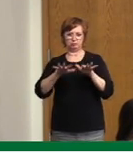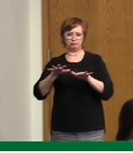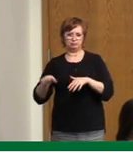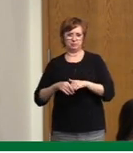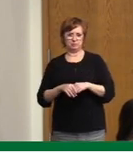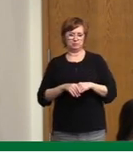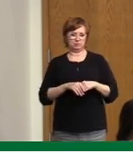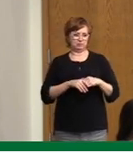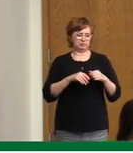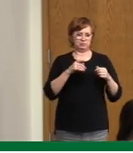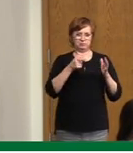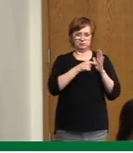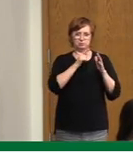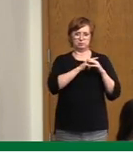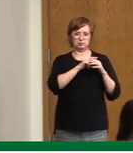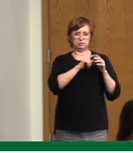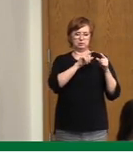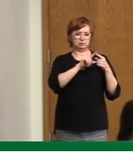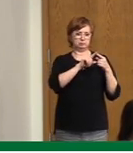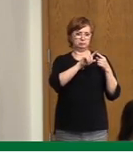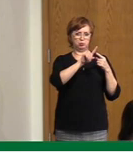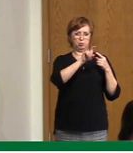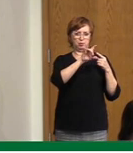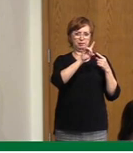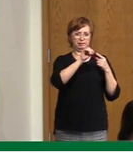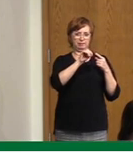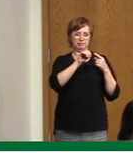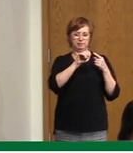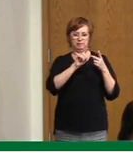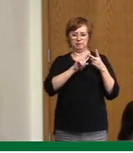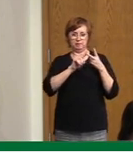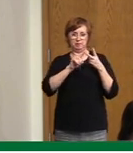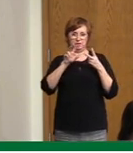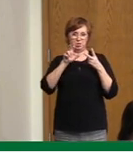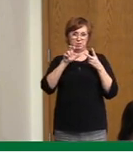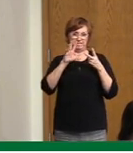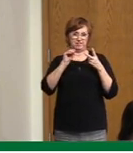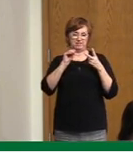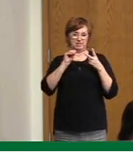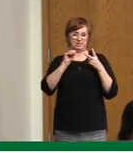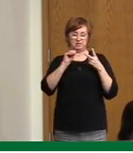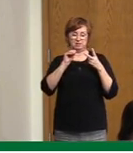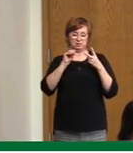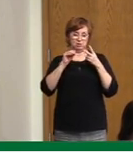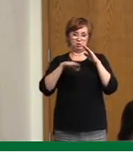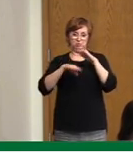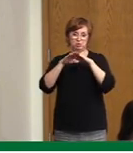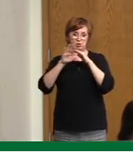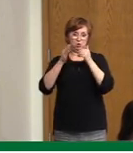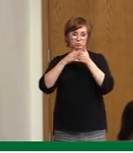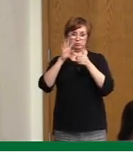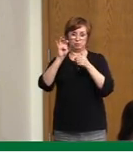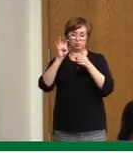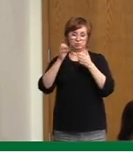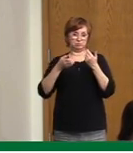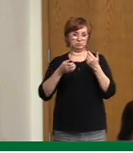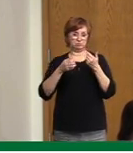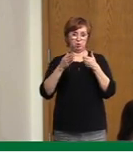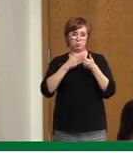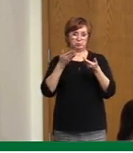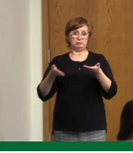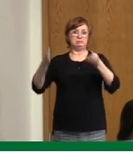350 up to 400 people that we have to contact trace in a day, and that changes things dramatically.